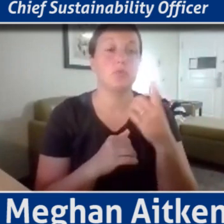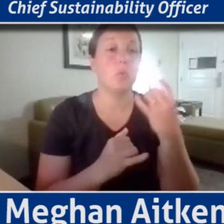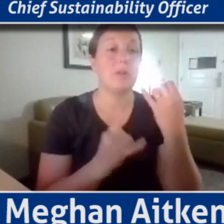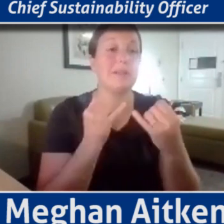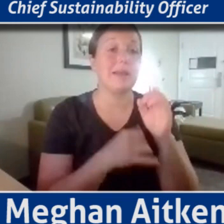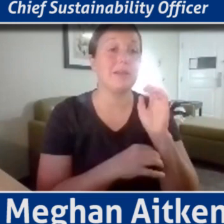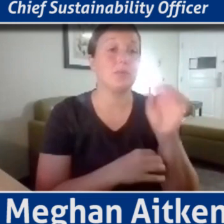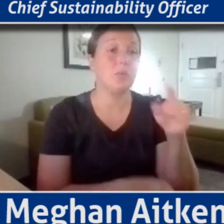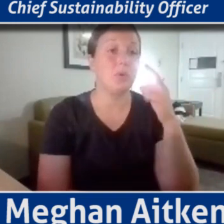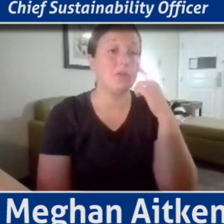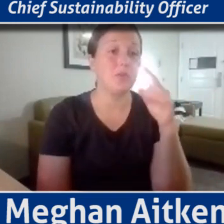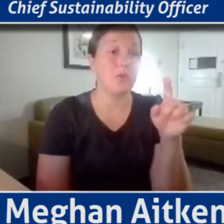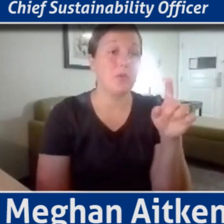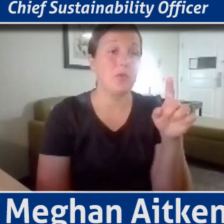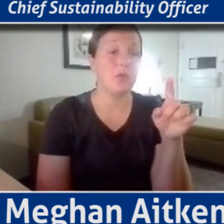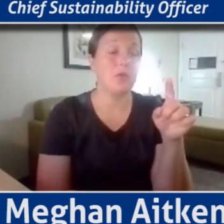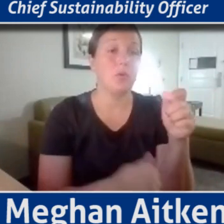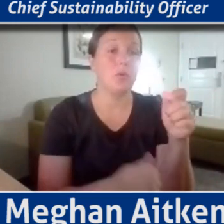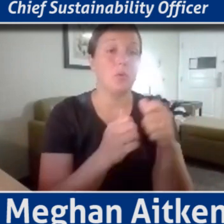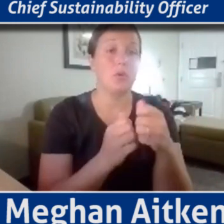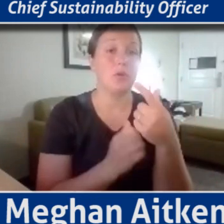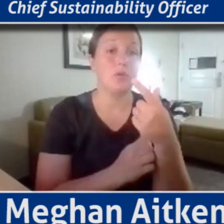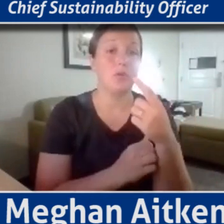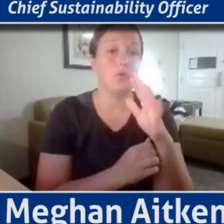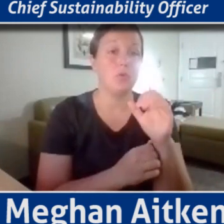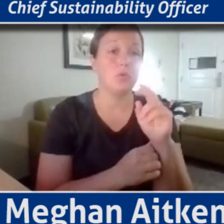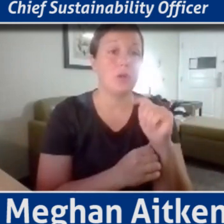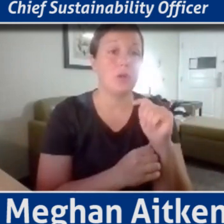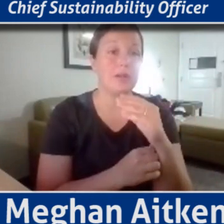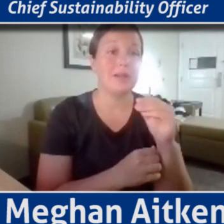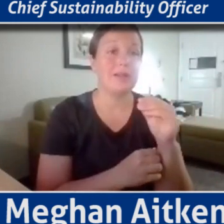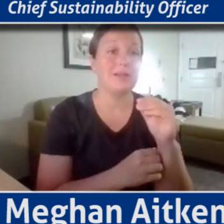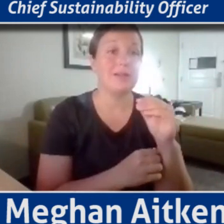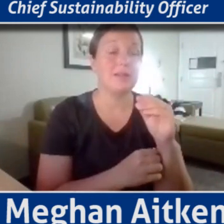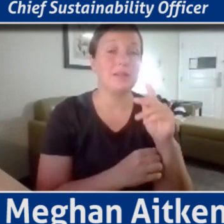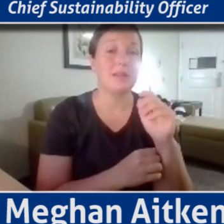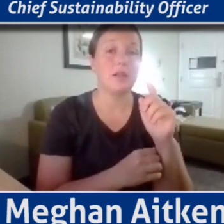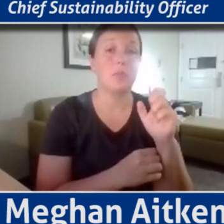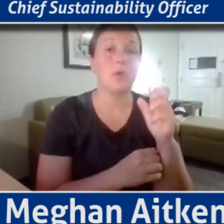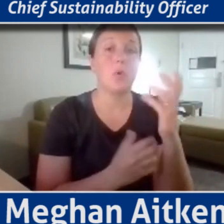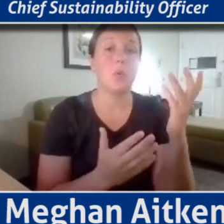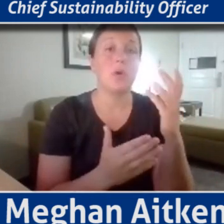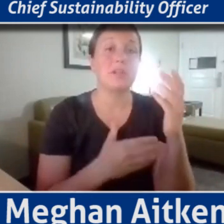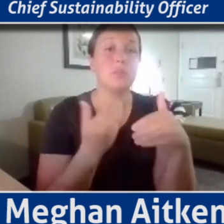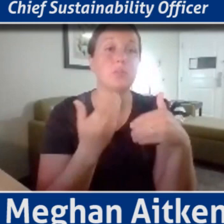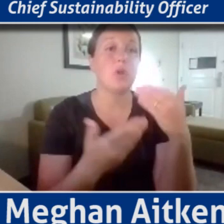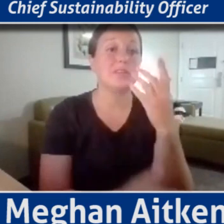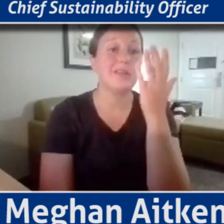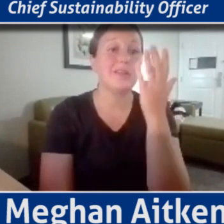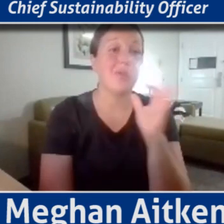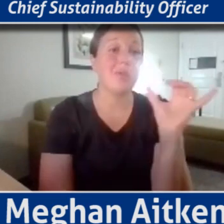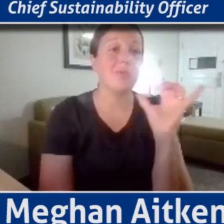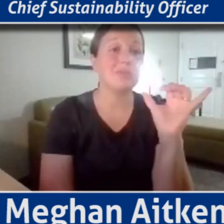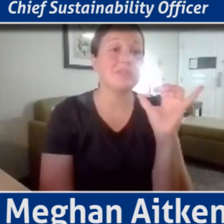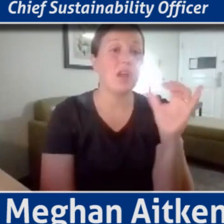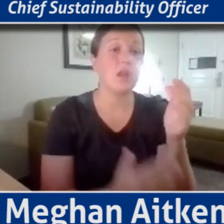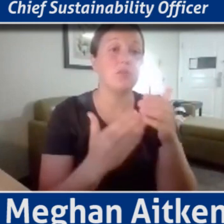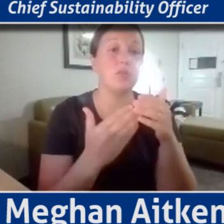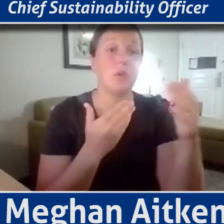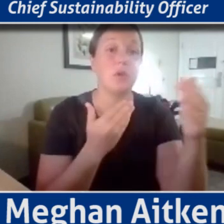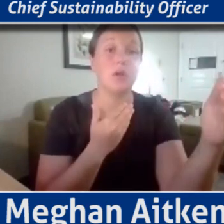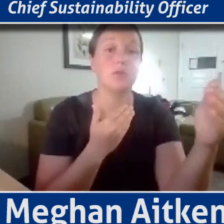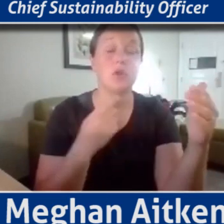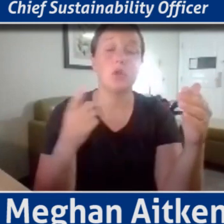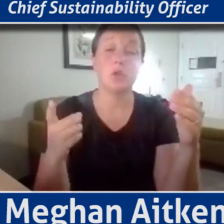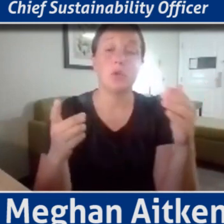talk with, uh, with Grant and Kate about how, what the process looks like moving forward from here. Rick, you mentioned that this